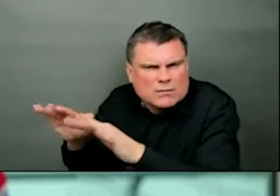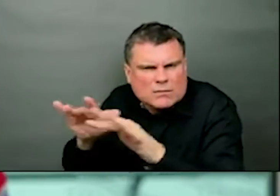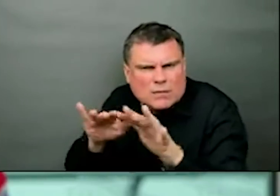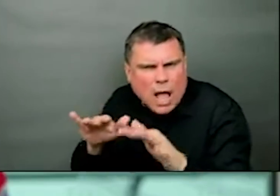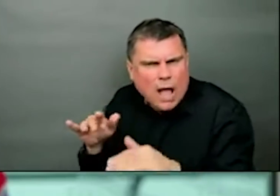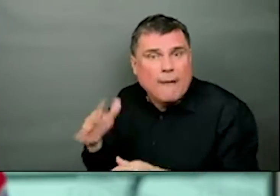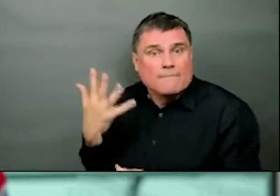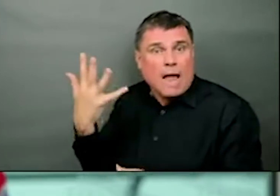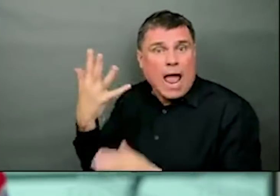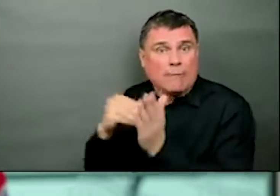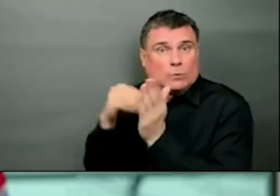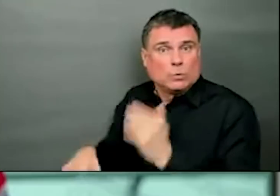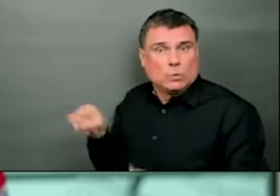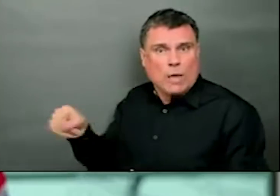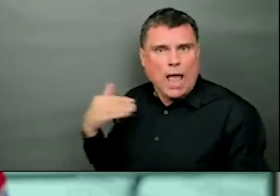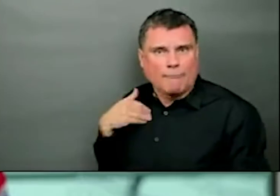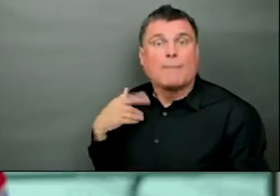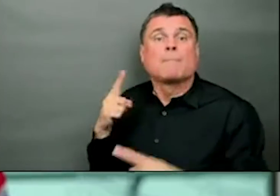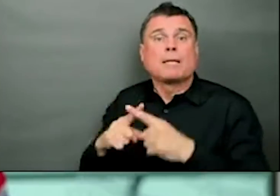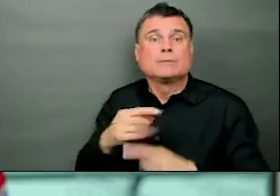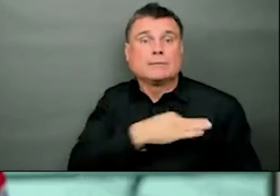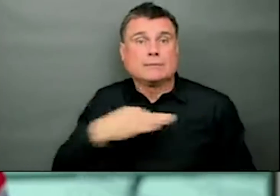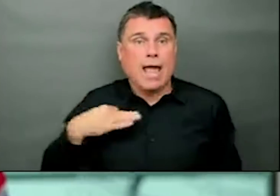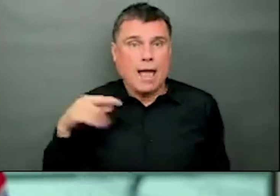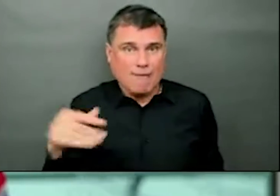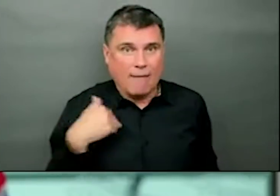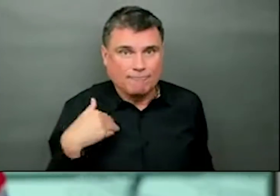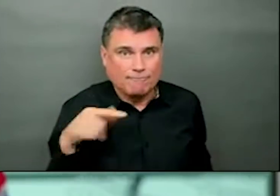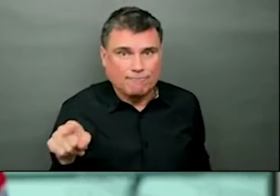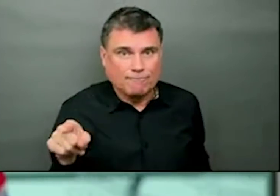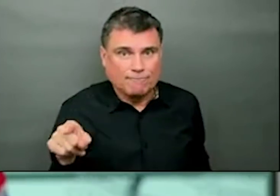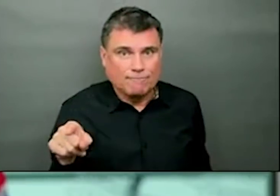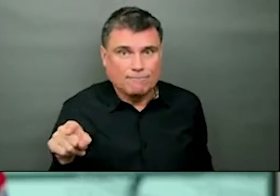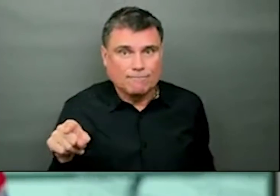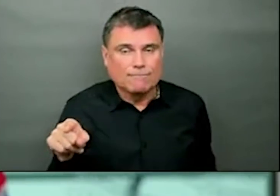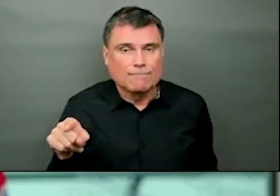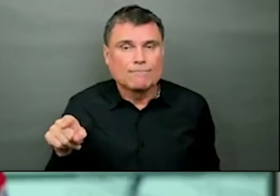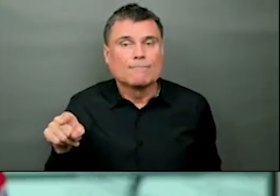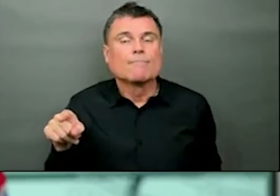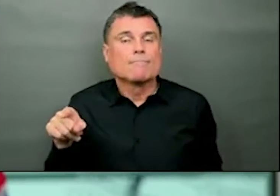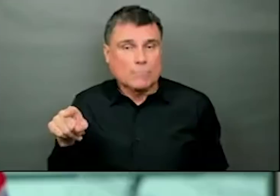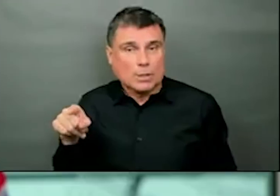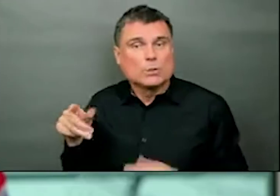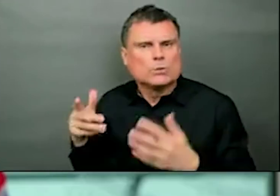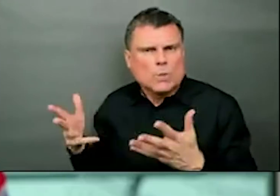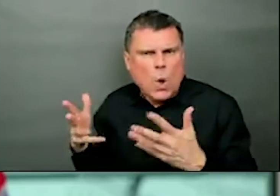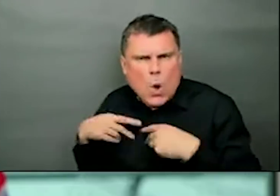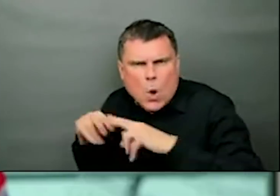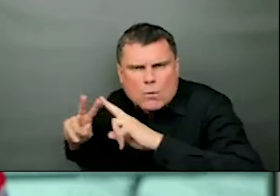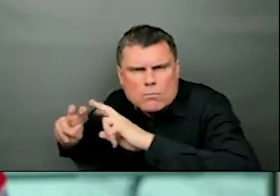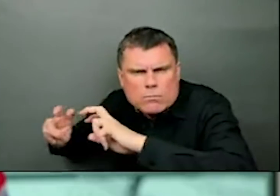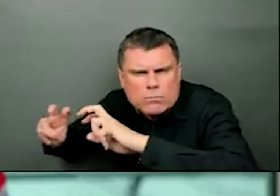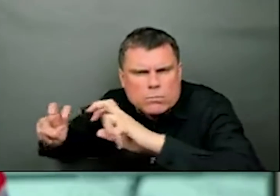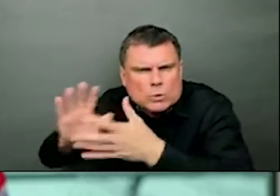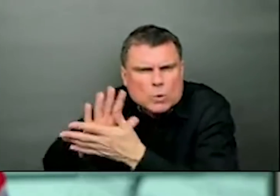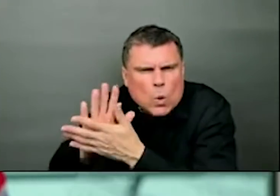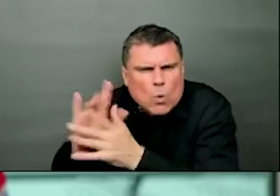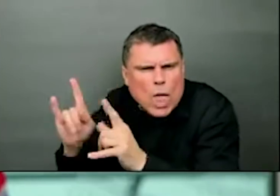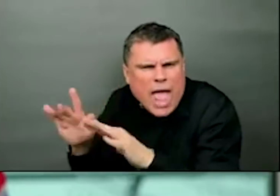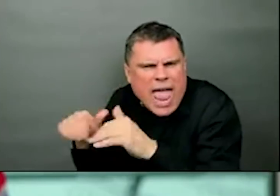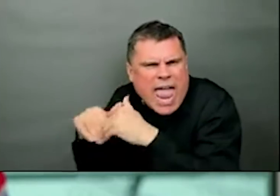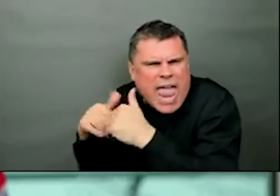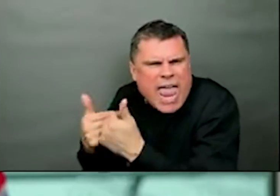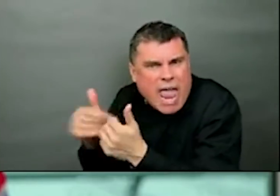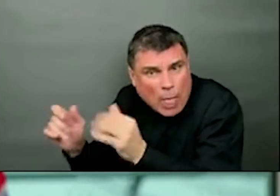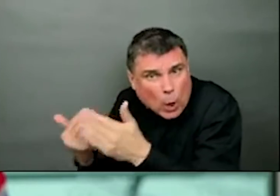at two of these schools, at Surrey Traditional and at Woodward Hill. We don't yet know if those new cases are these